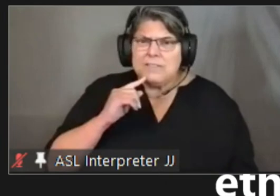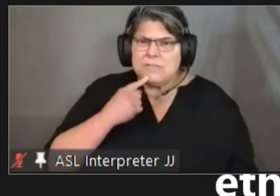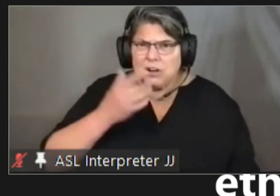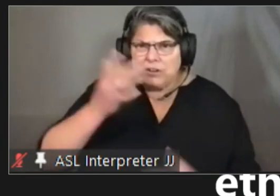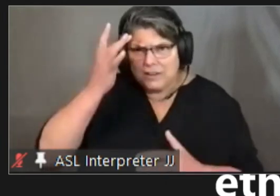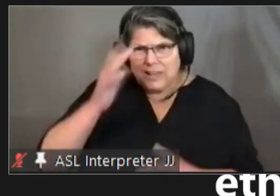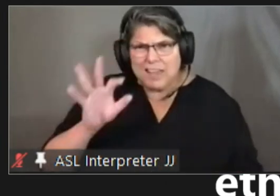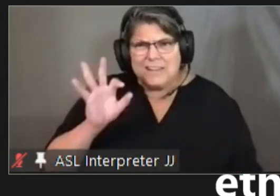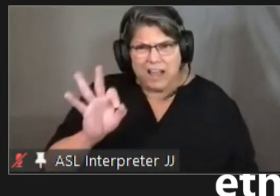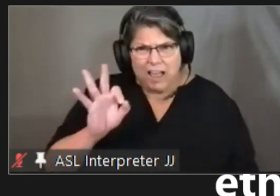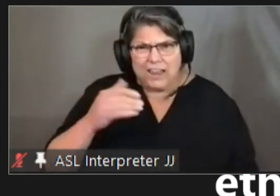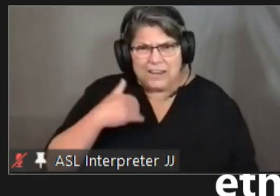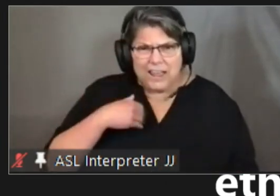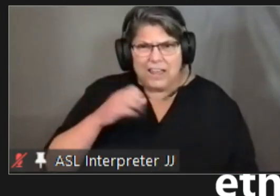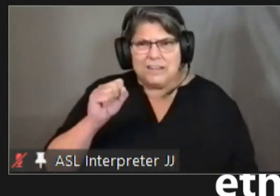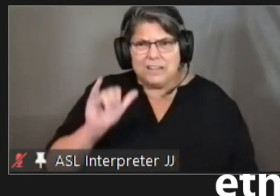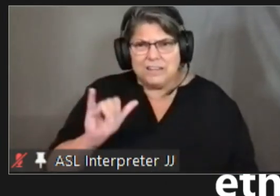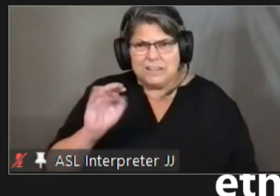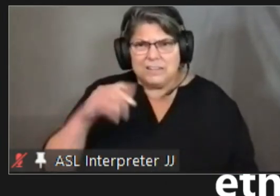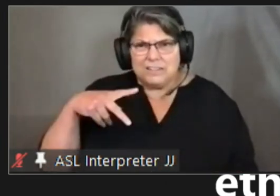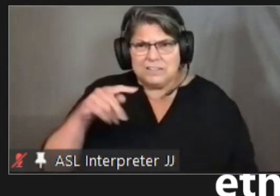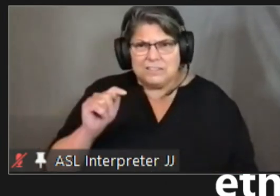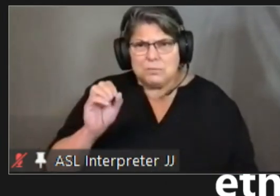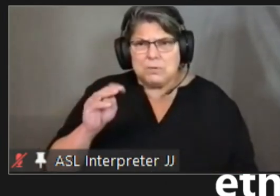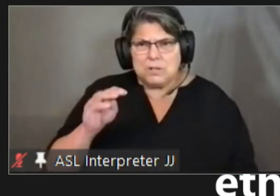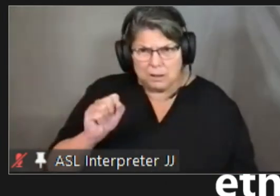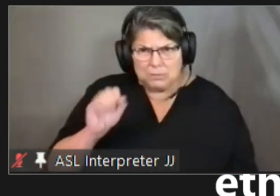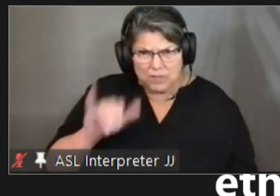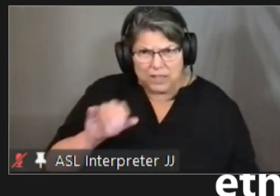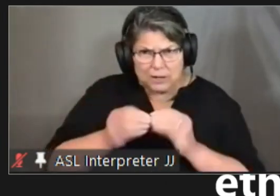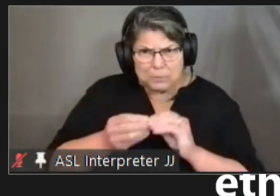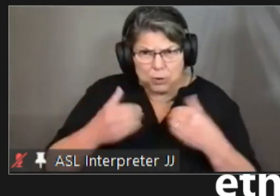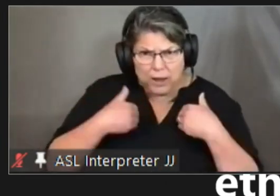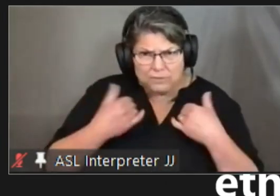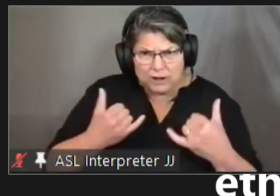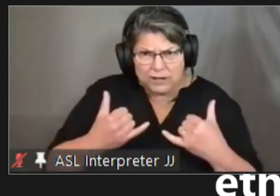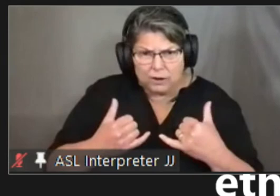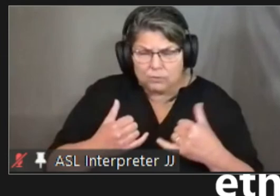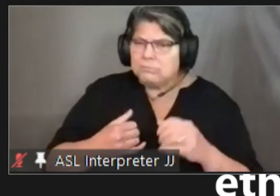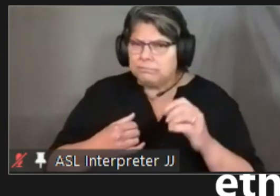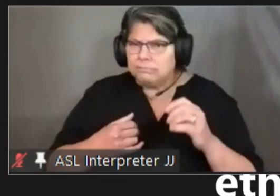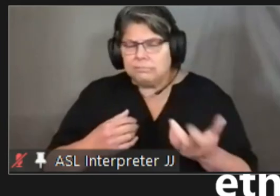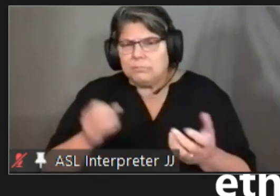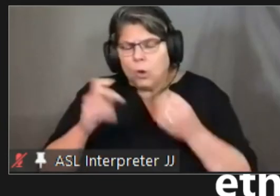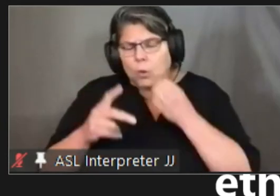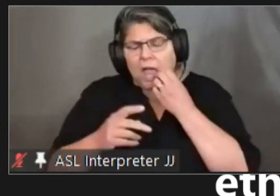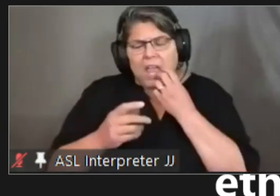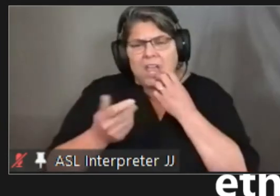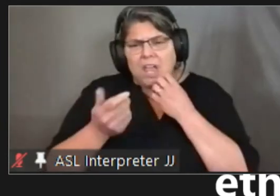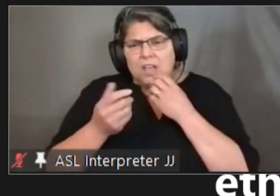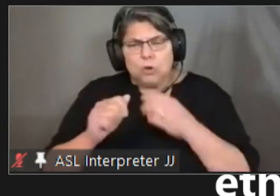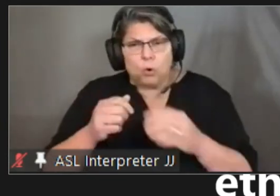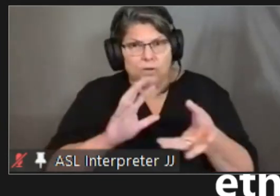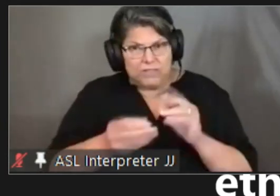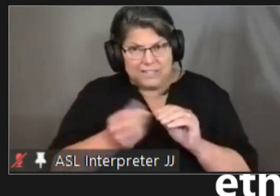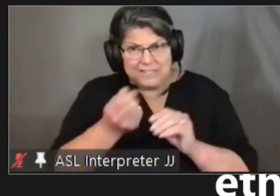nine had symptoms um is what you have right now okay uh fair enough um did any of those 16 people test